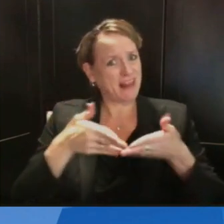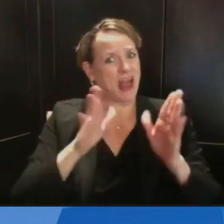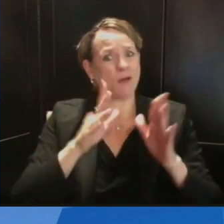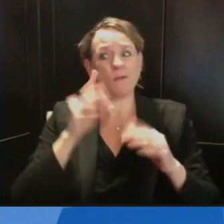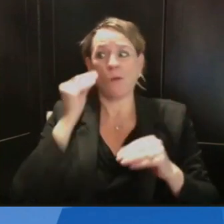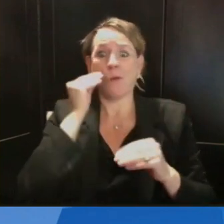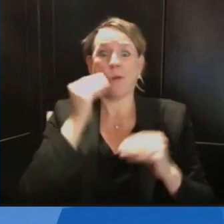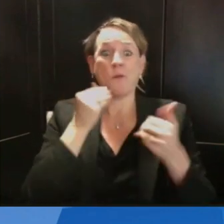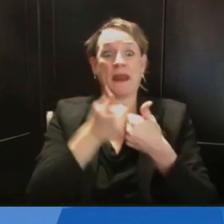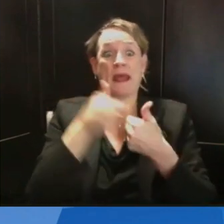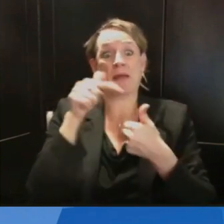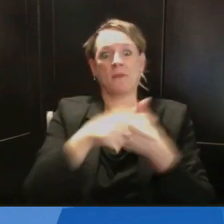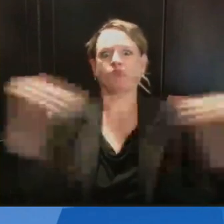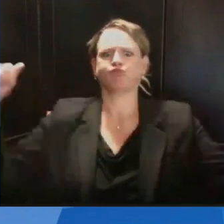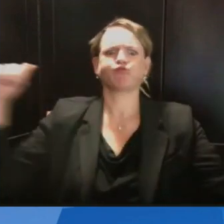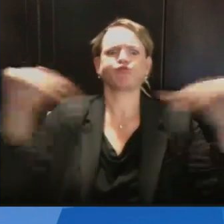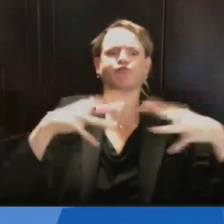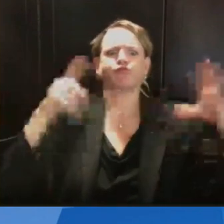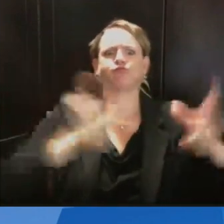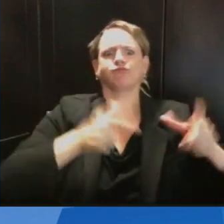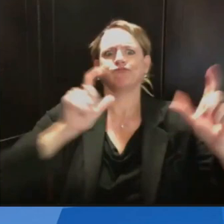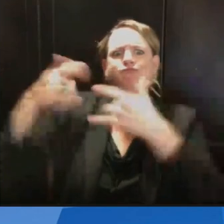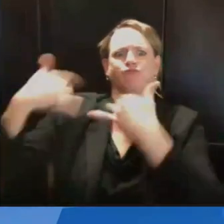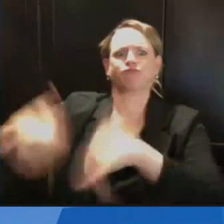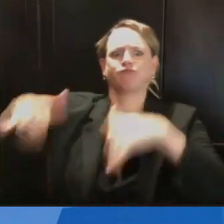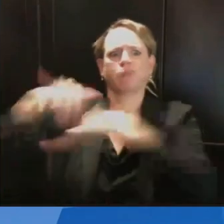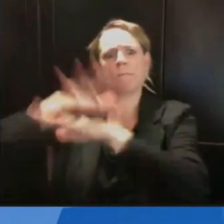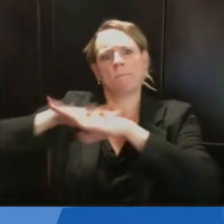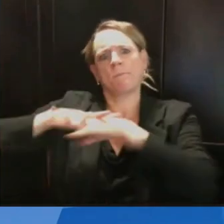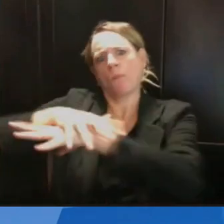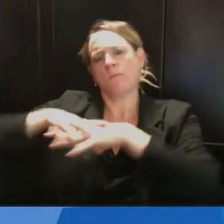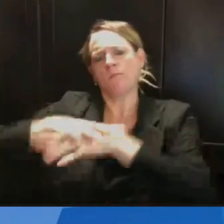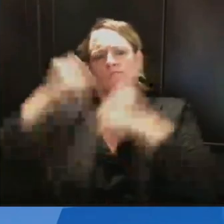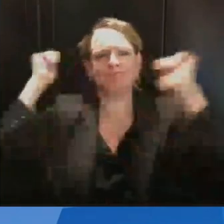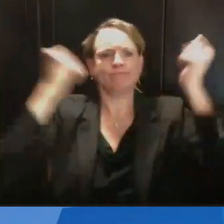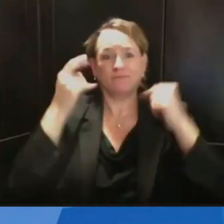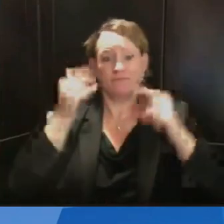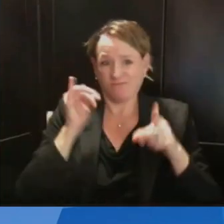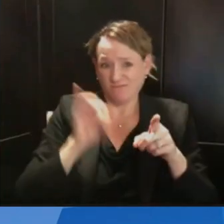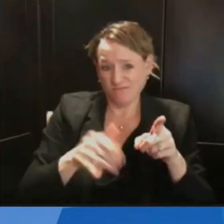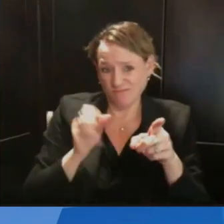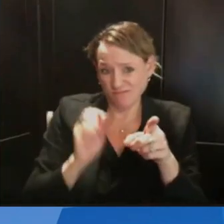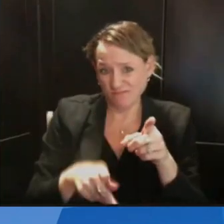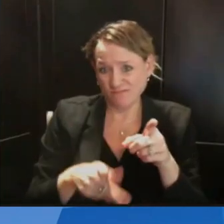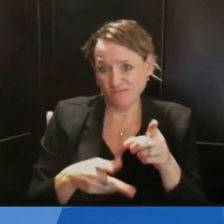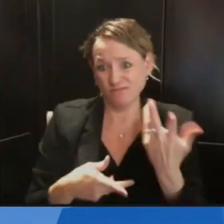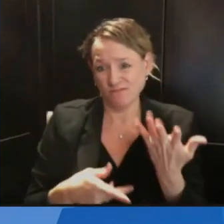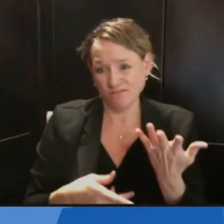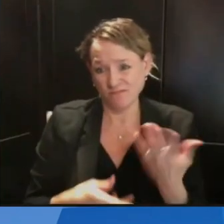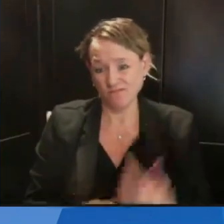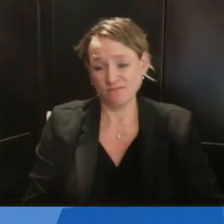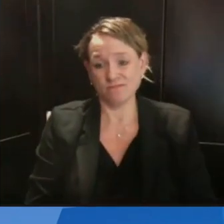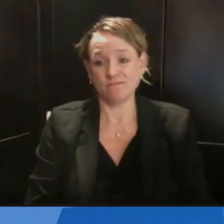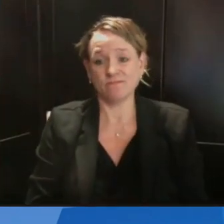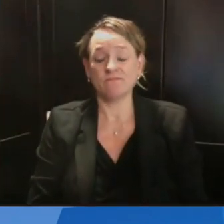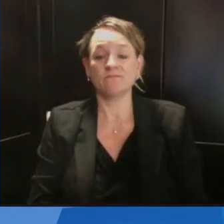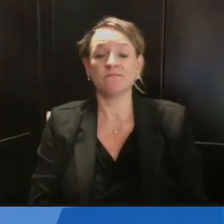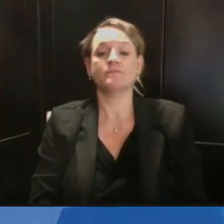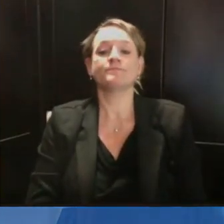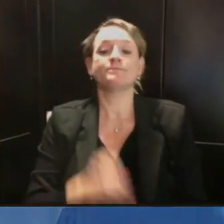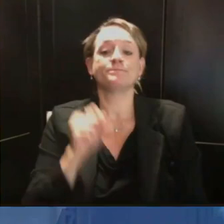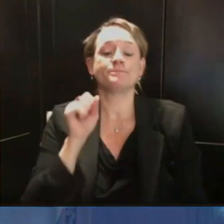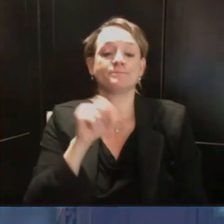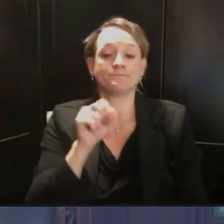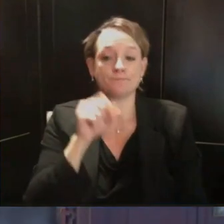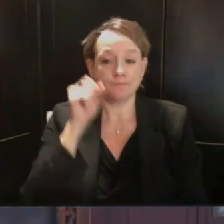spreader event? Yeah, and that is, Scott, that is a huge issue for us. And we're going to actually be asking the Big Ten